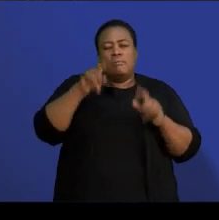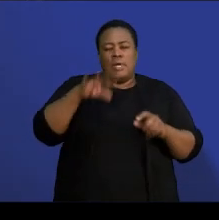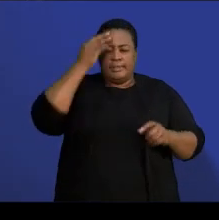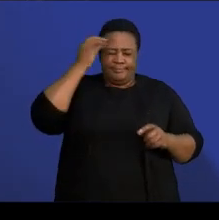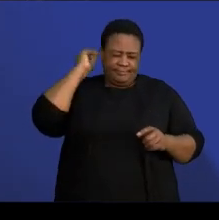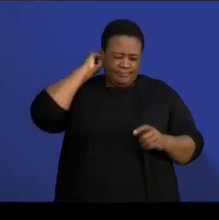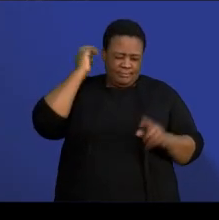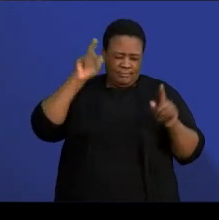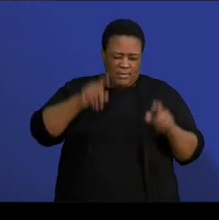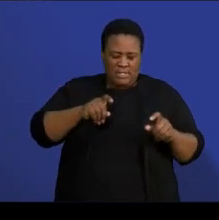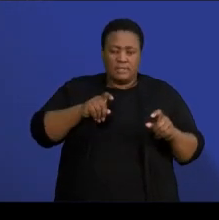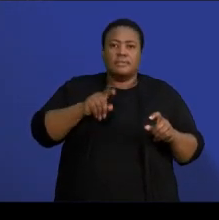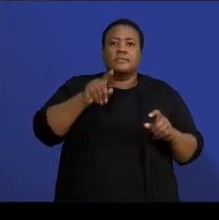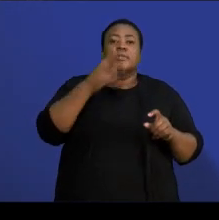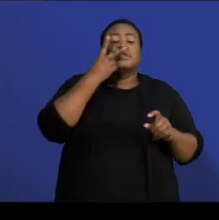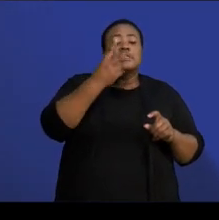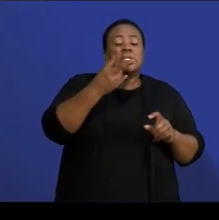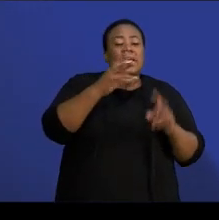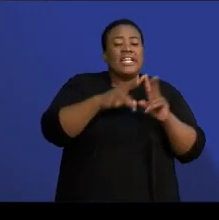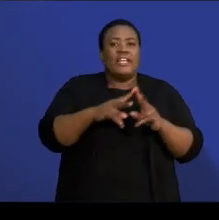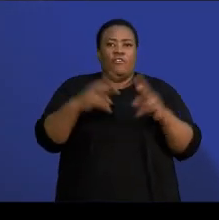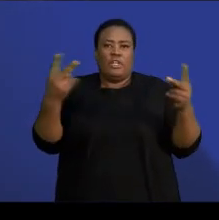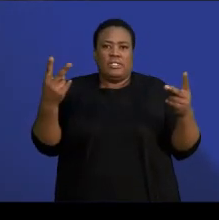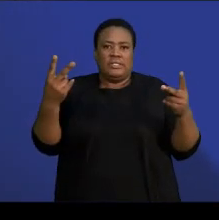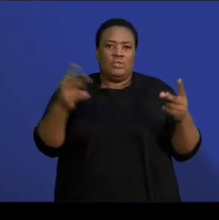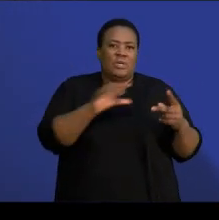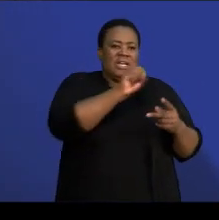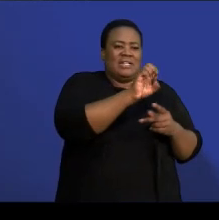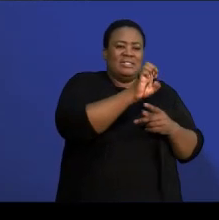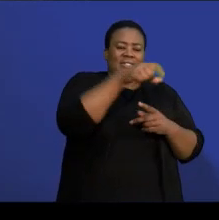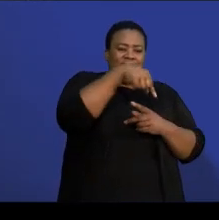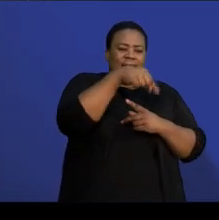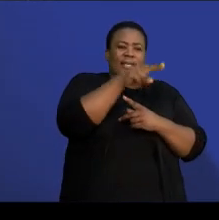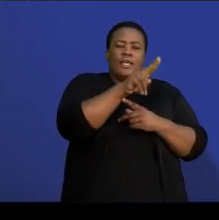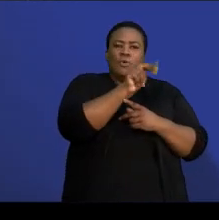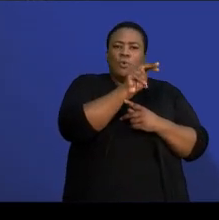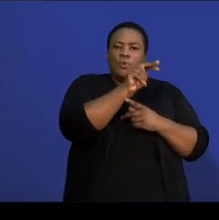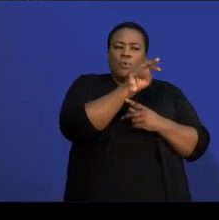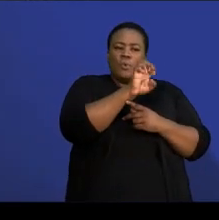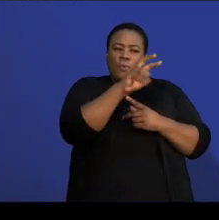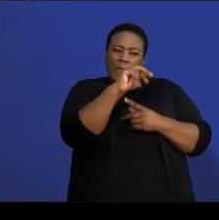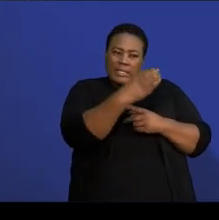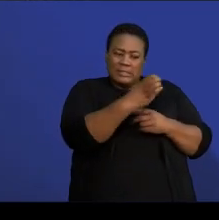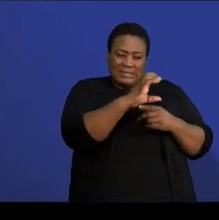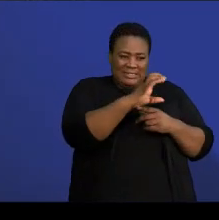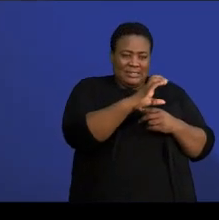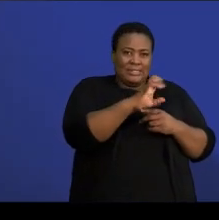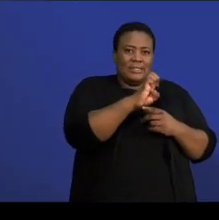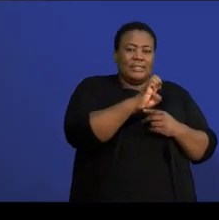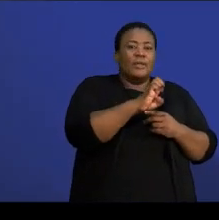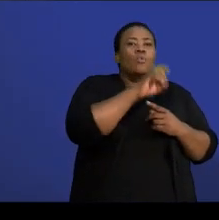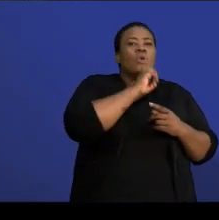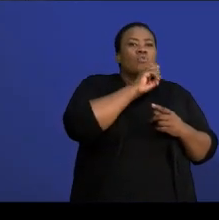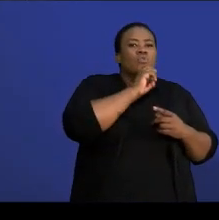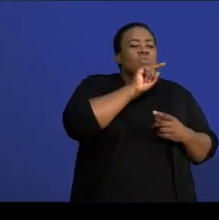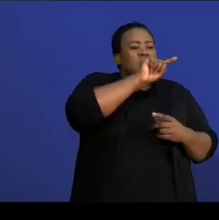You need to recognize the difference between a sequence and a series. So a sequence, you know, we normally use our semicolons